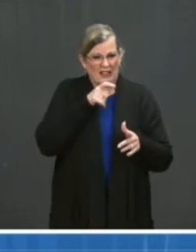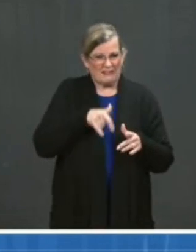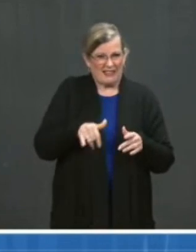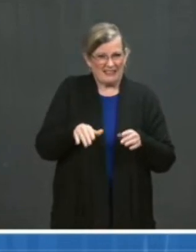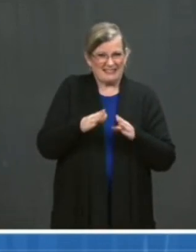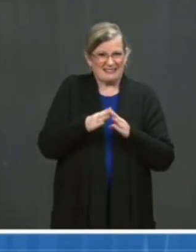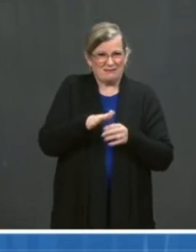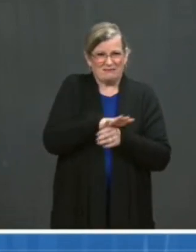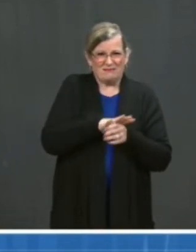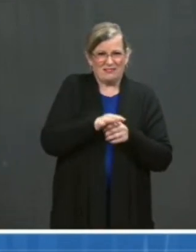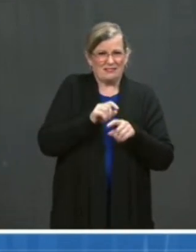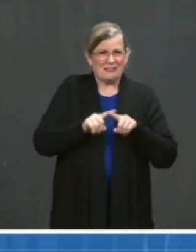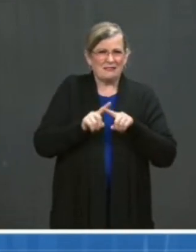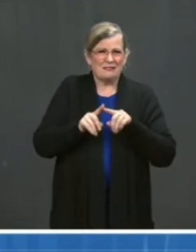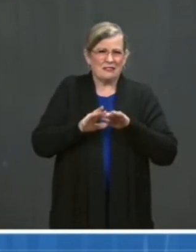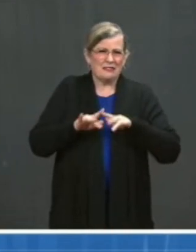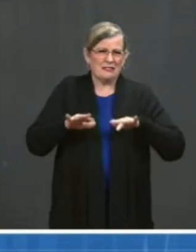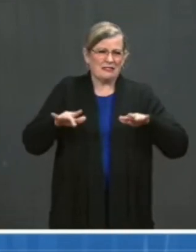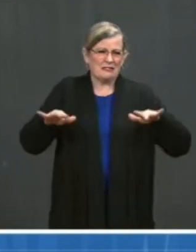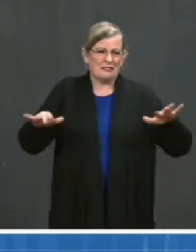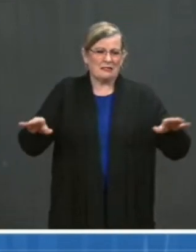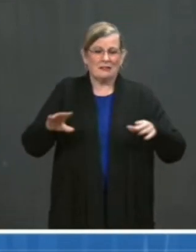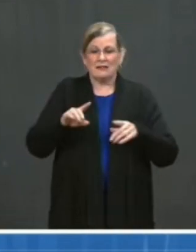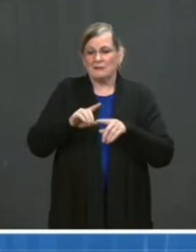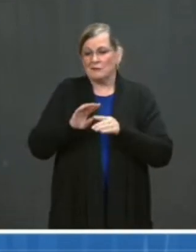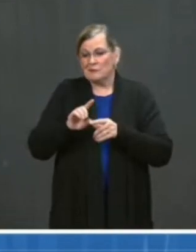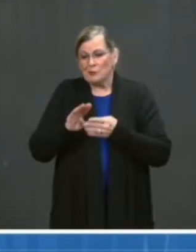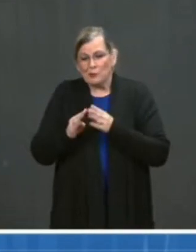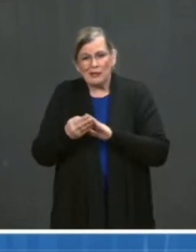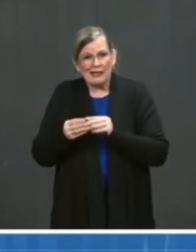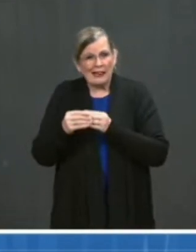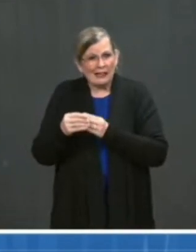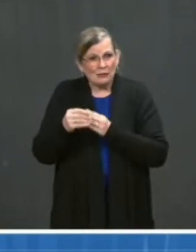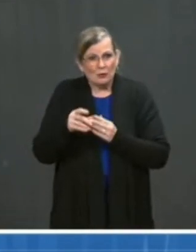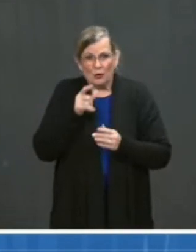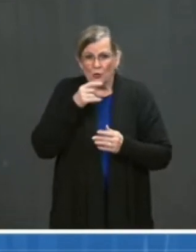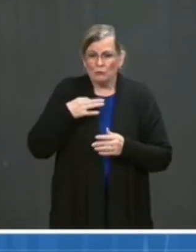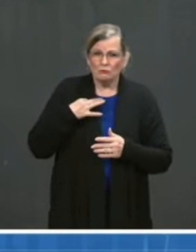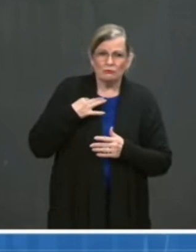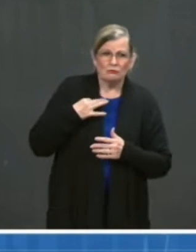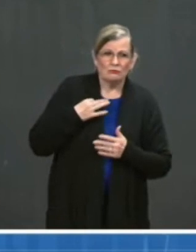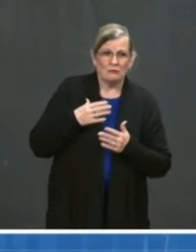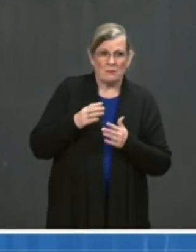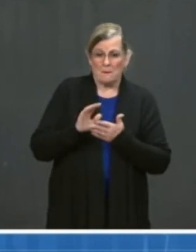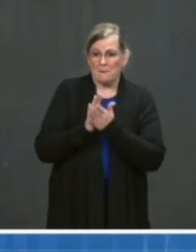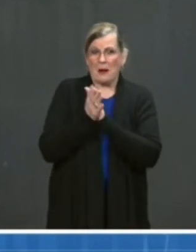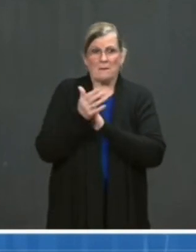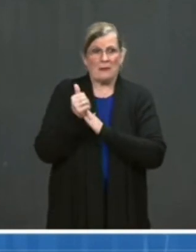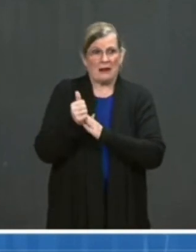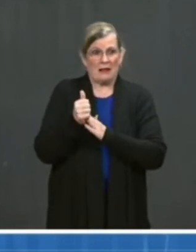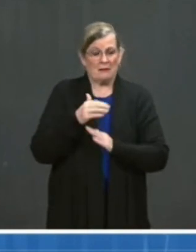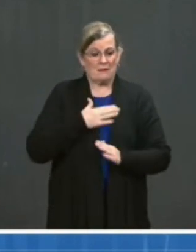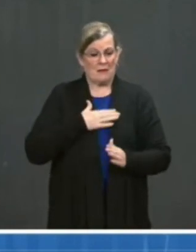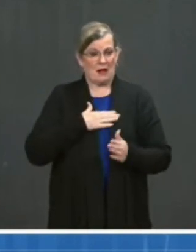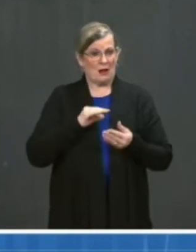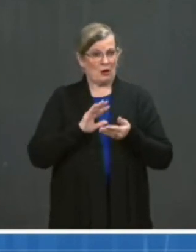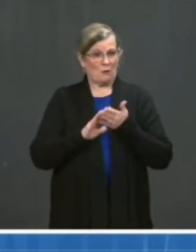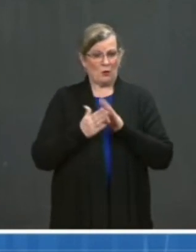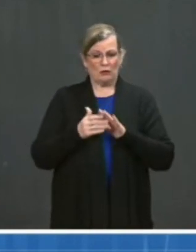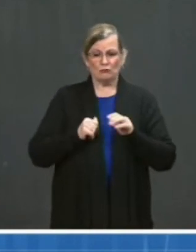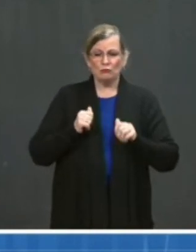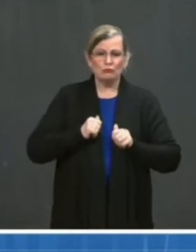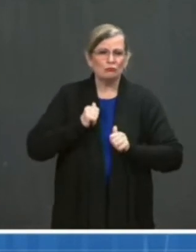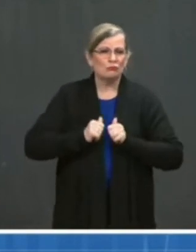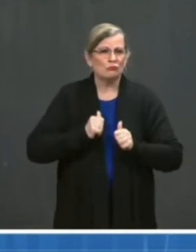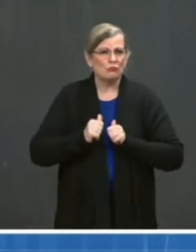who are collectively stepping up to be leaders for their communities in this national vaccination effort. Our plan is to equip them with